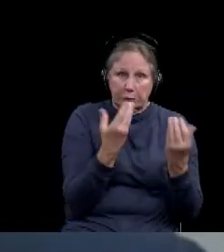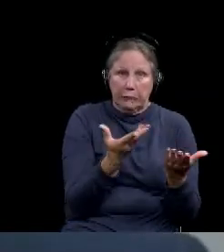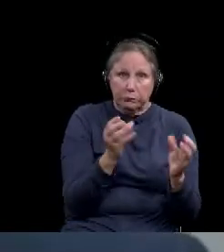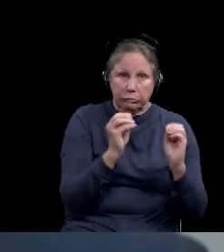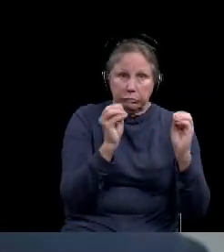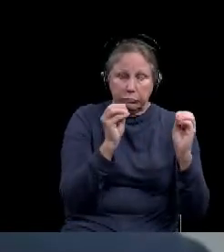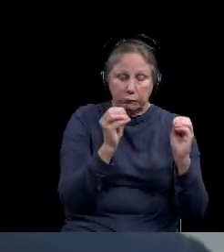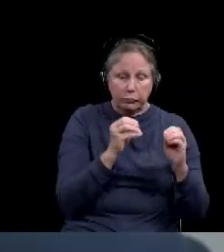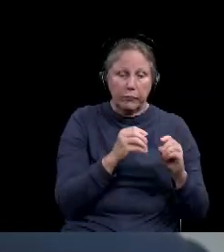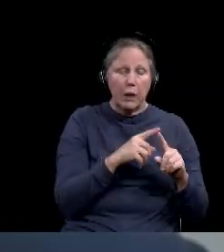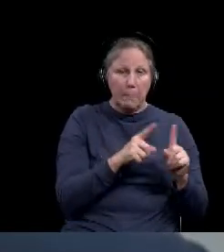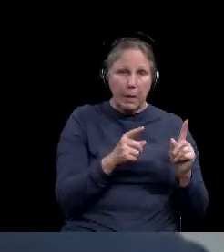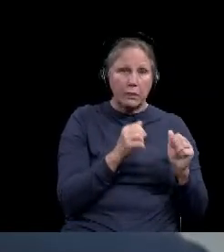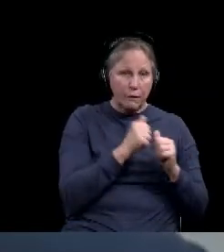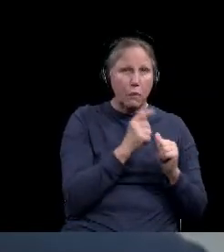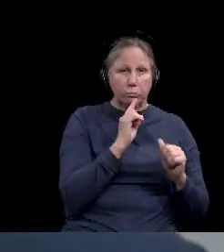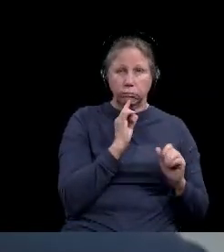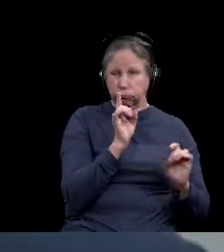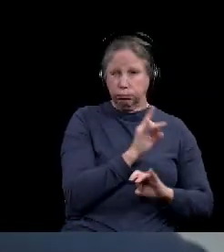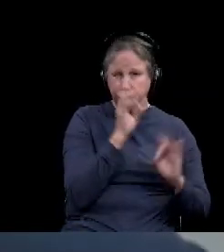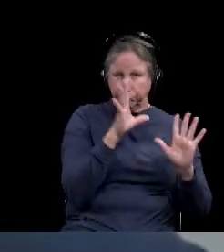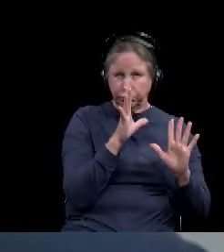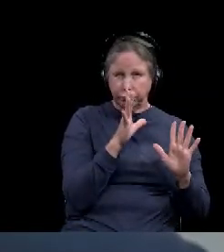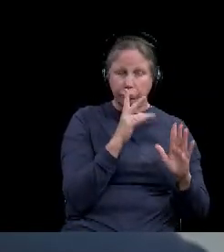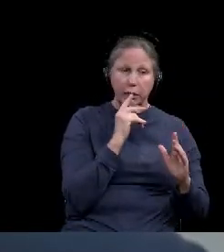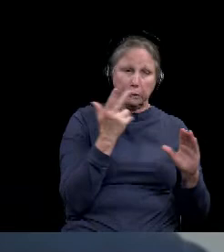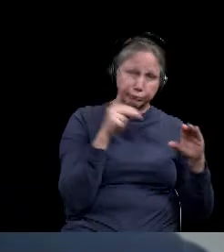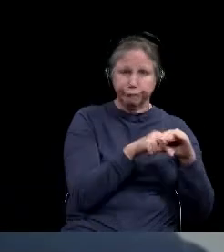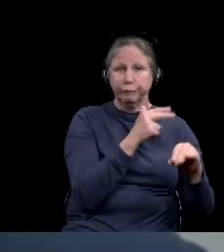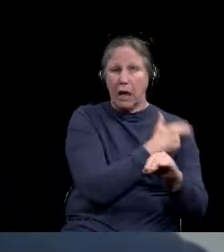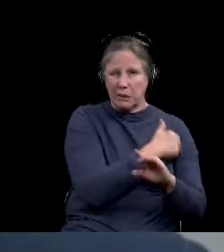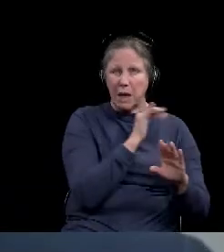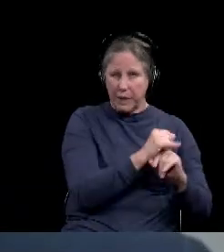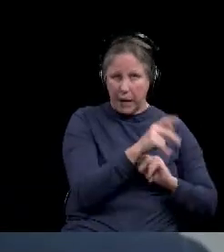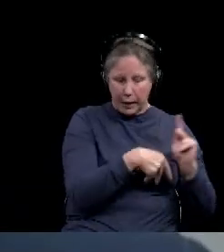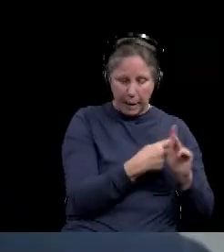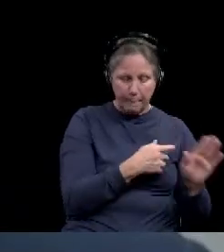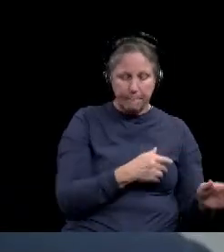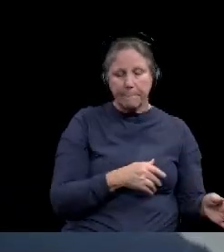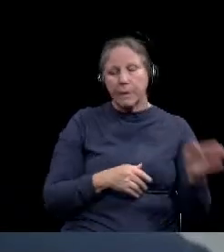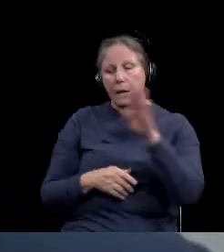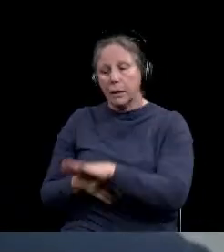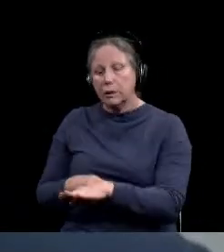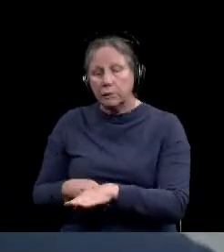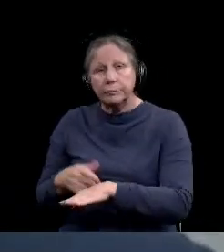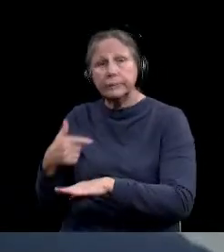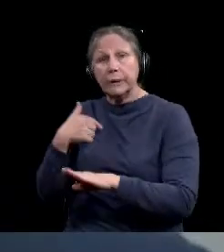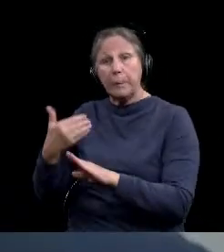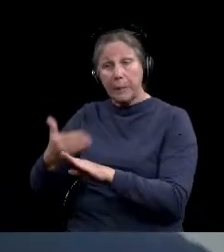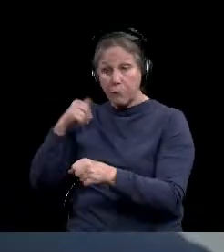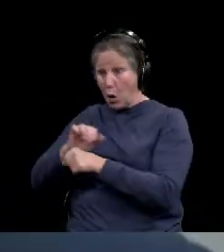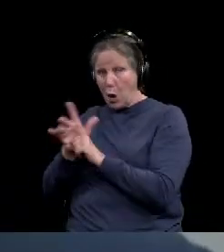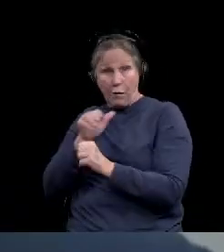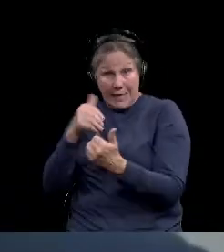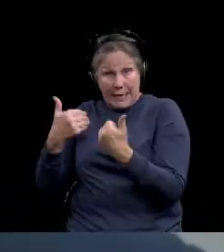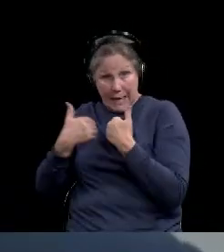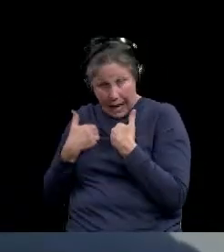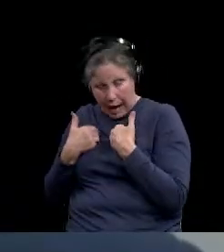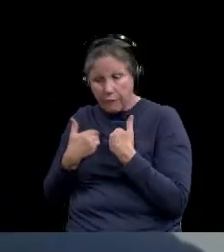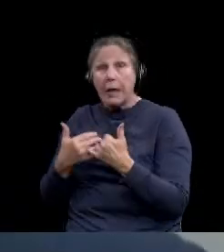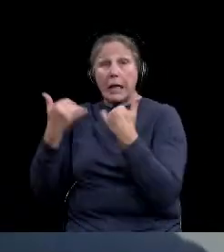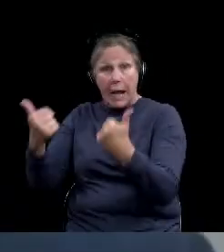have are just really for severe cases, hospitalized and that sort of thing of the new treatments. Um, there's a medicine called